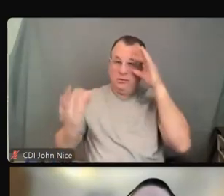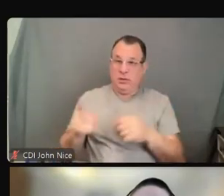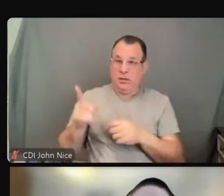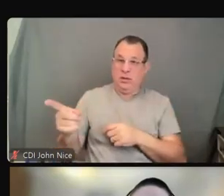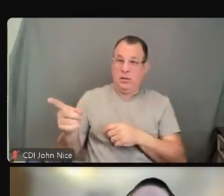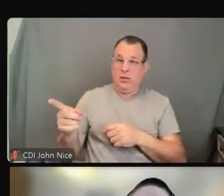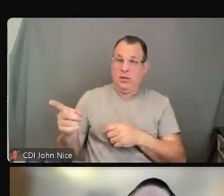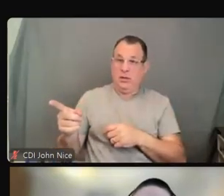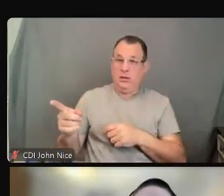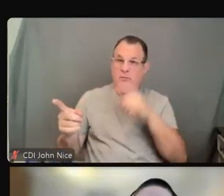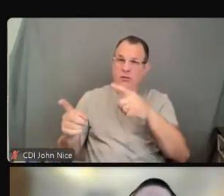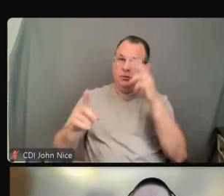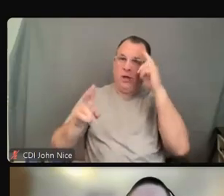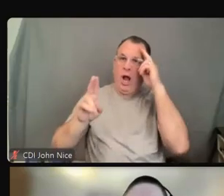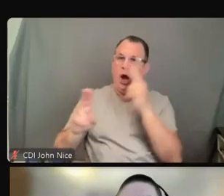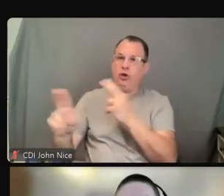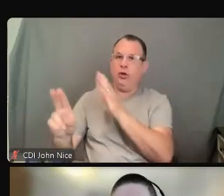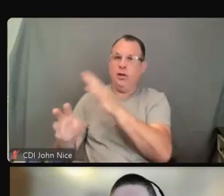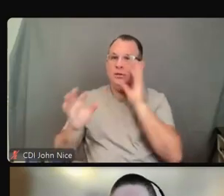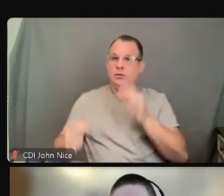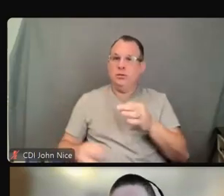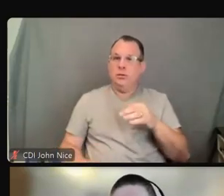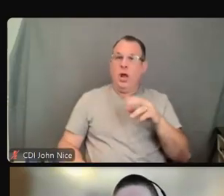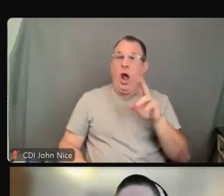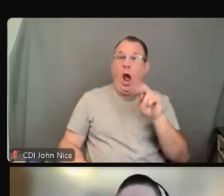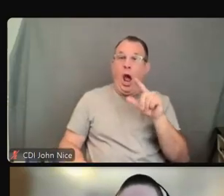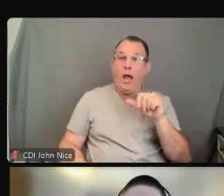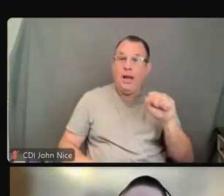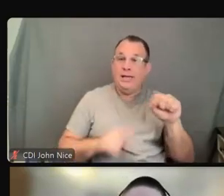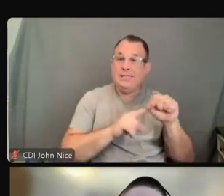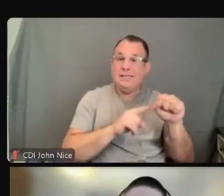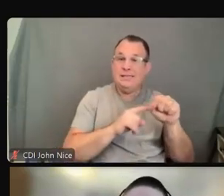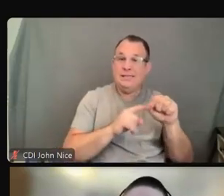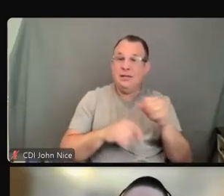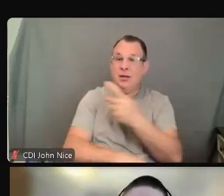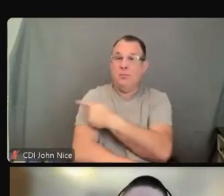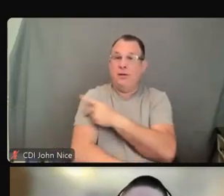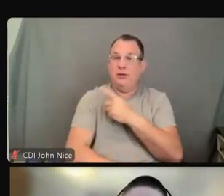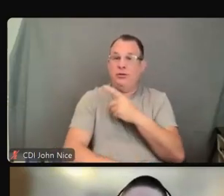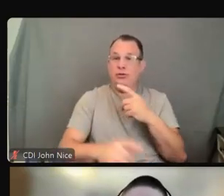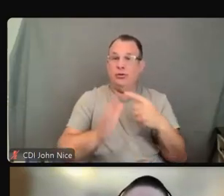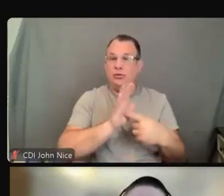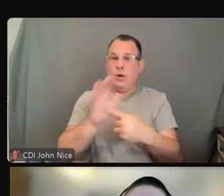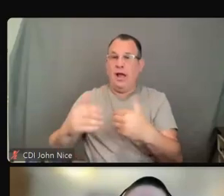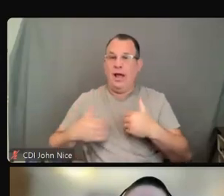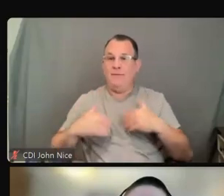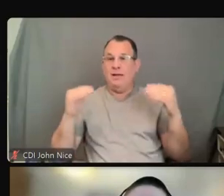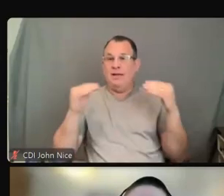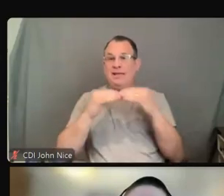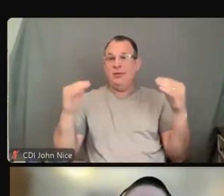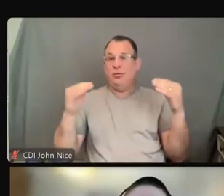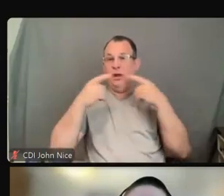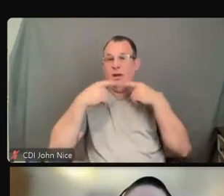can demonstrate that it has another equally effective means of communication available, or